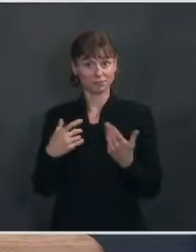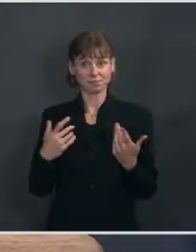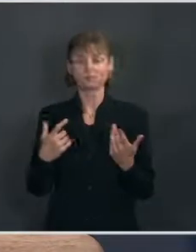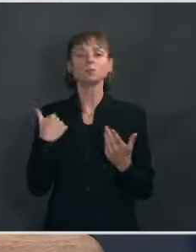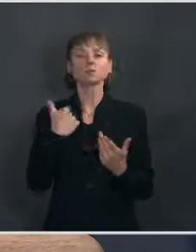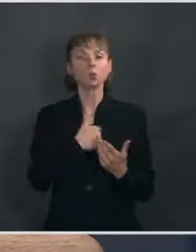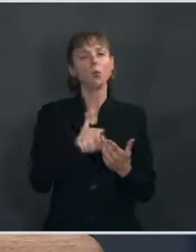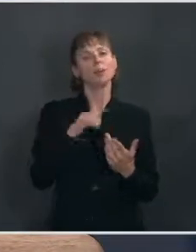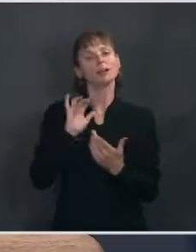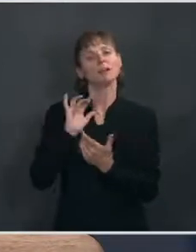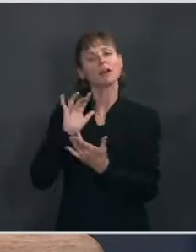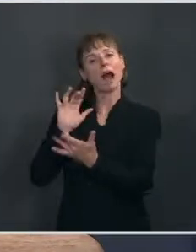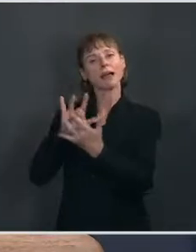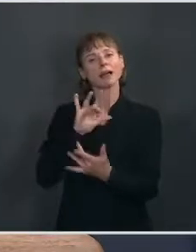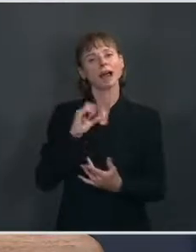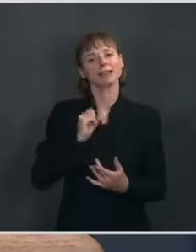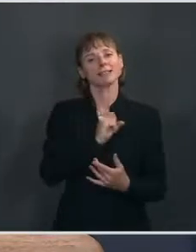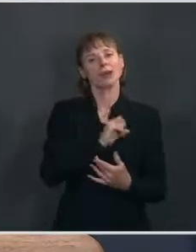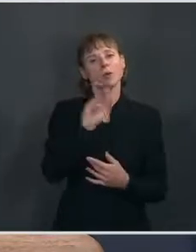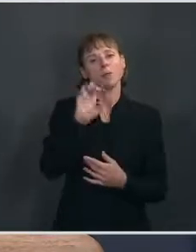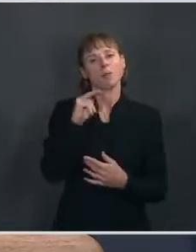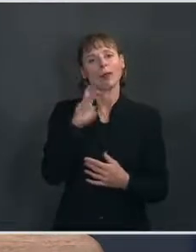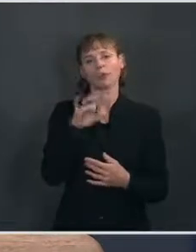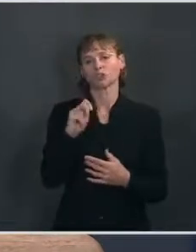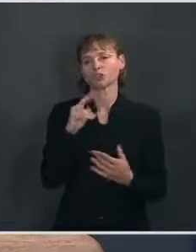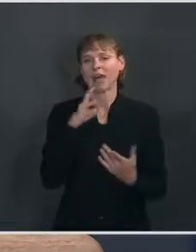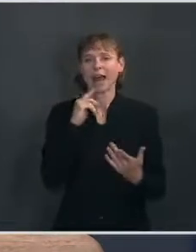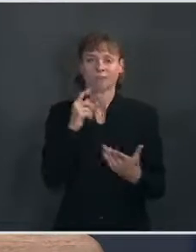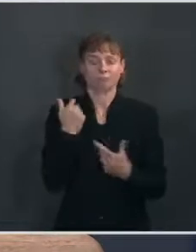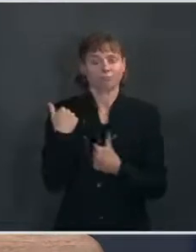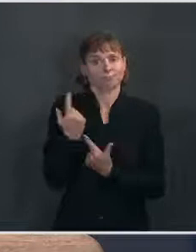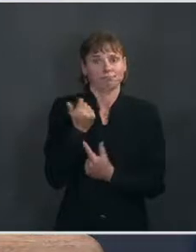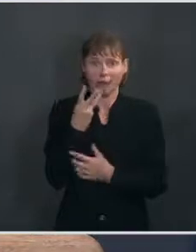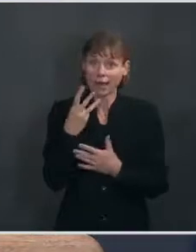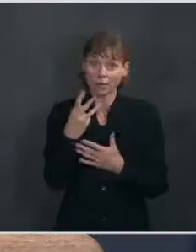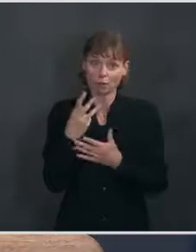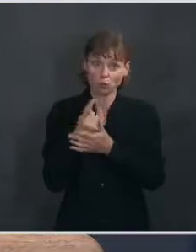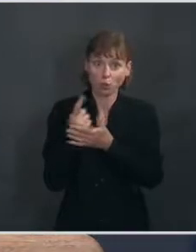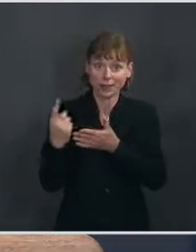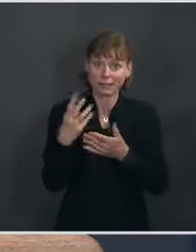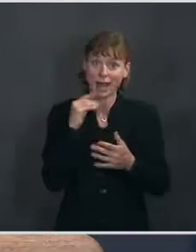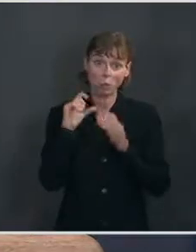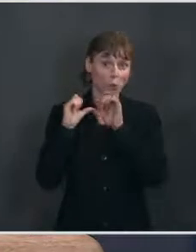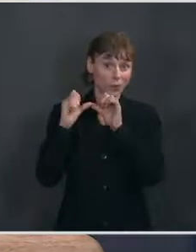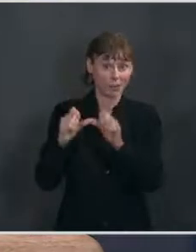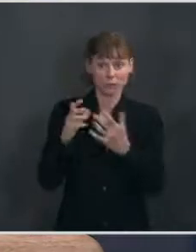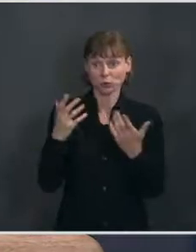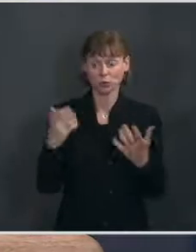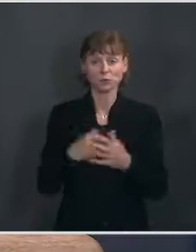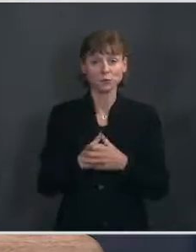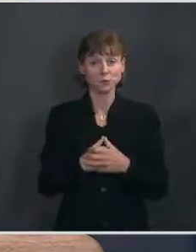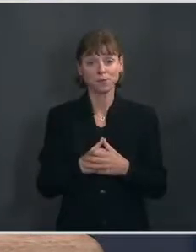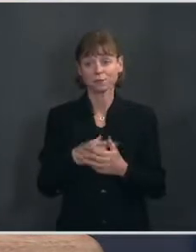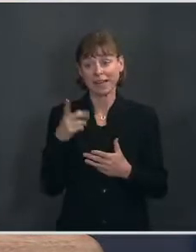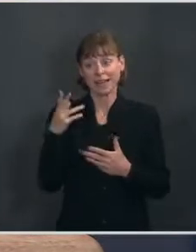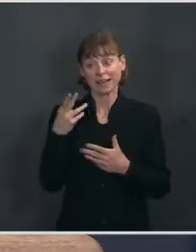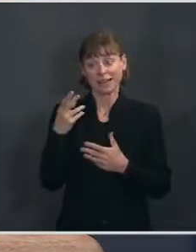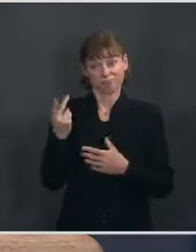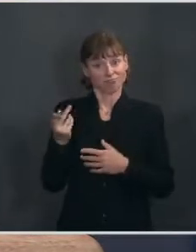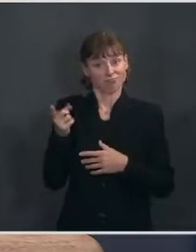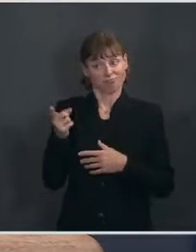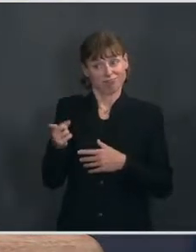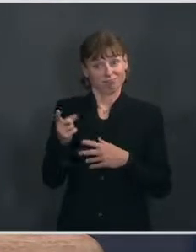in touch with Senator Manchin, as we have been for many weeks and will continue to be moving forward. And not only is he a key partner